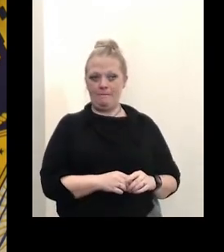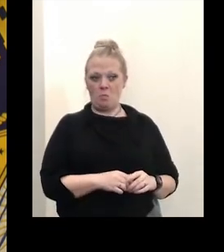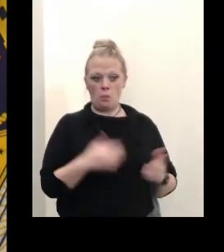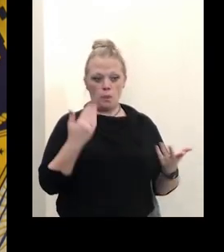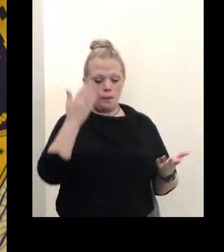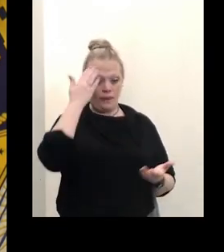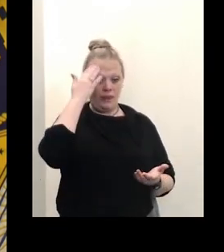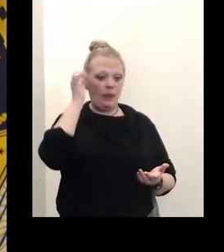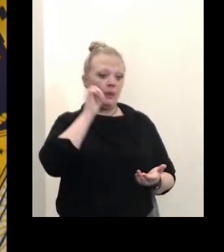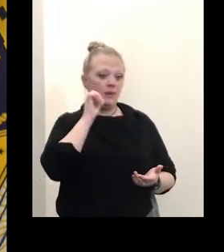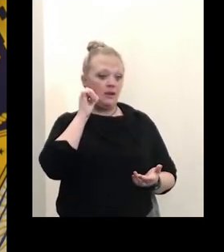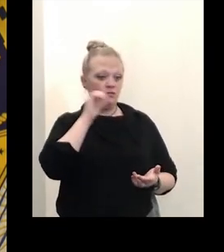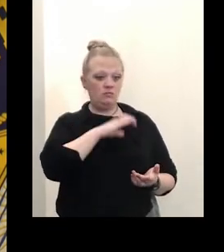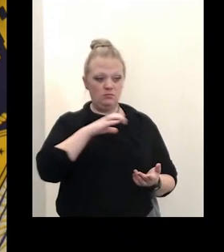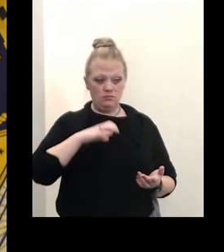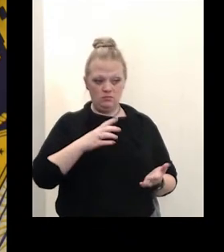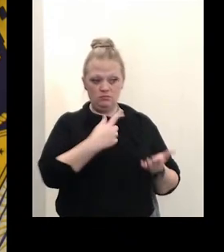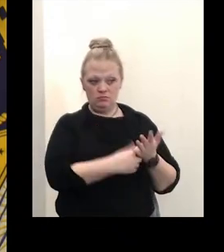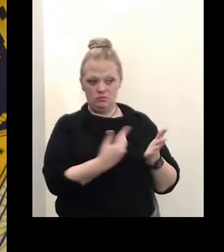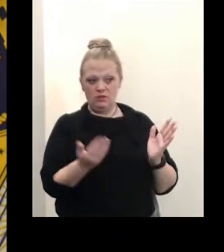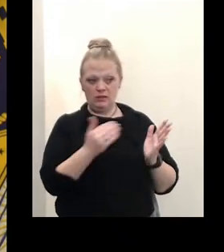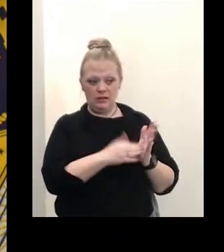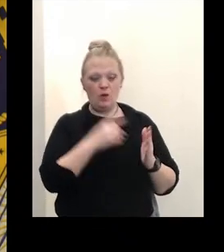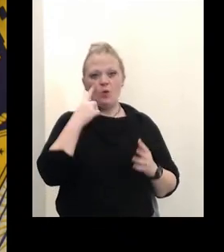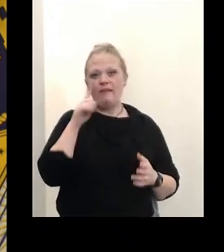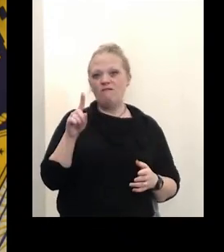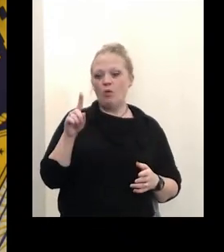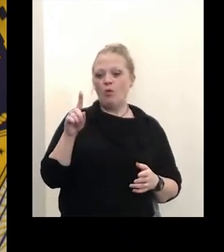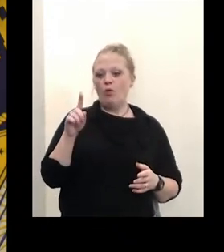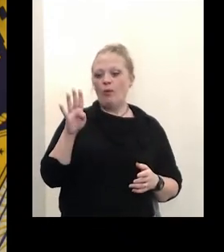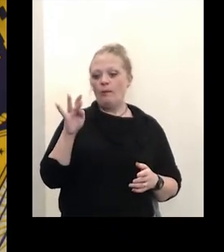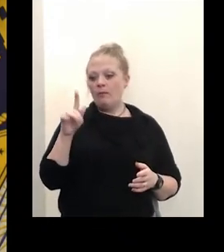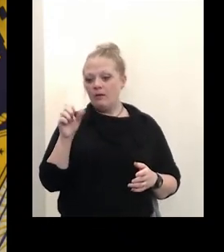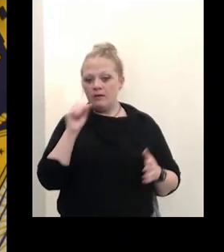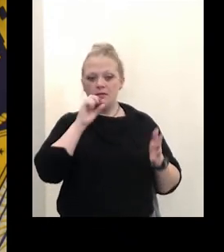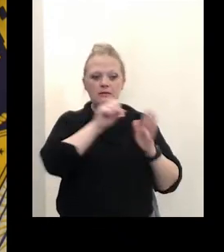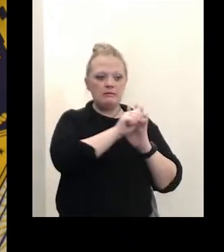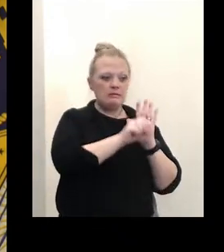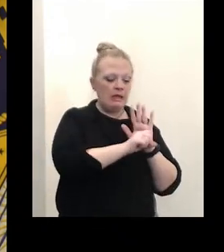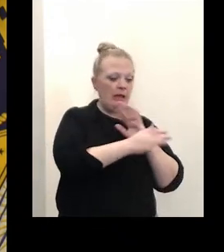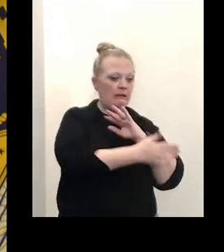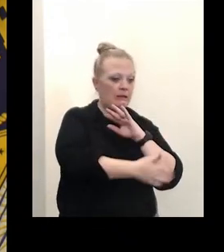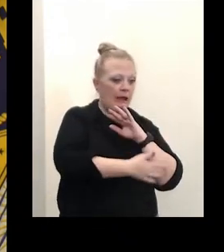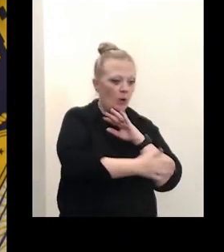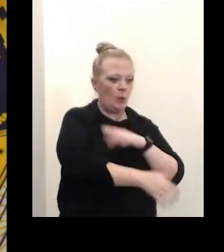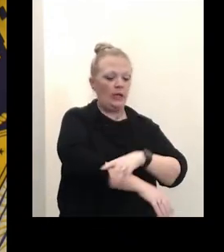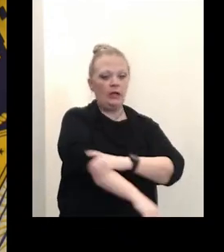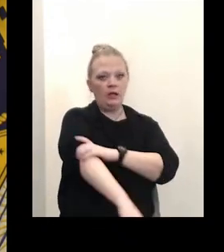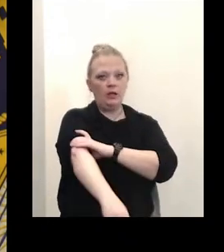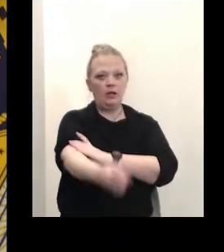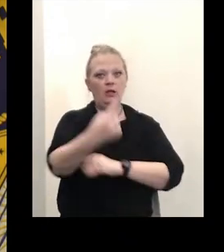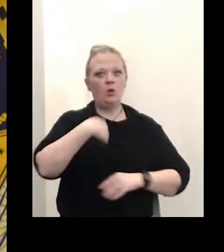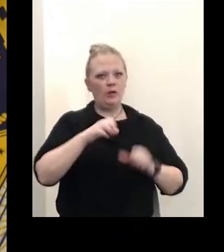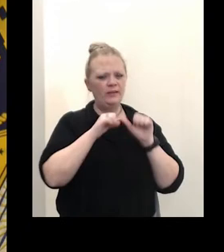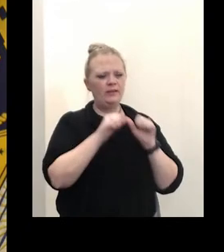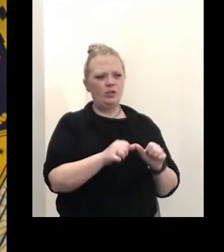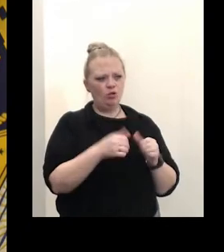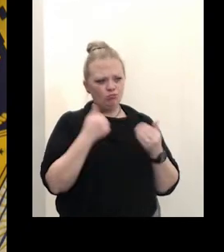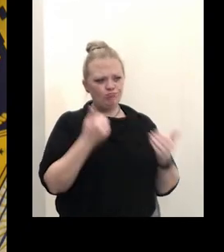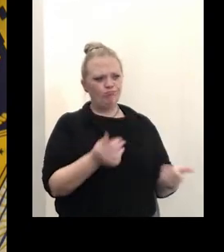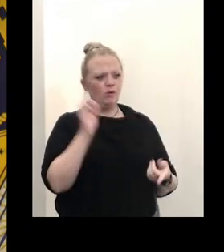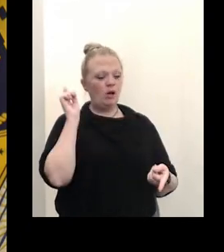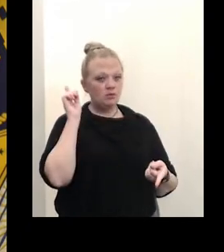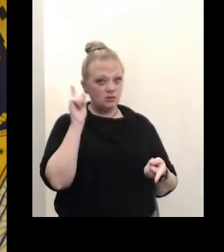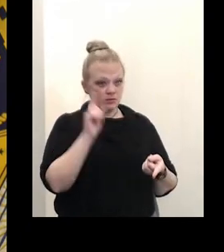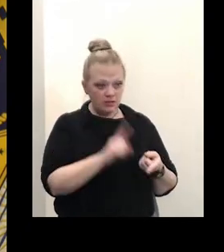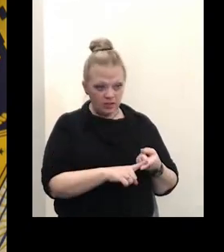council talked once again the council for the bills and the state and the county uh and we continue to move forward until we reach a point where